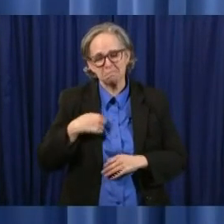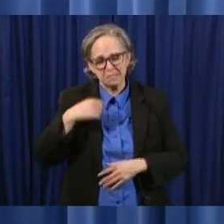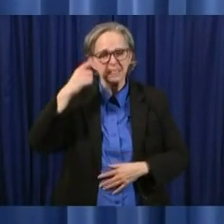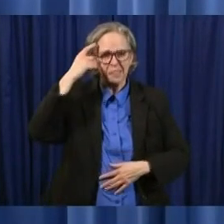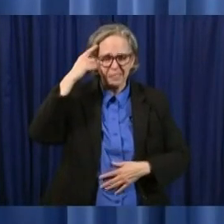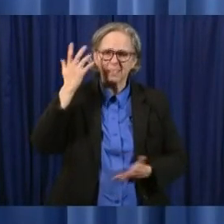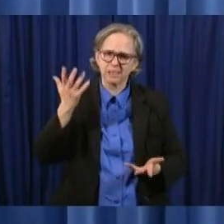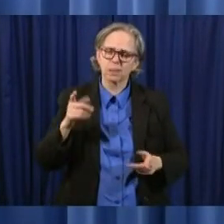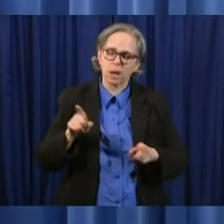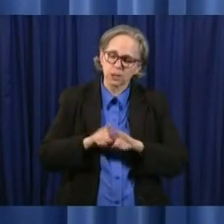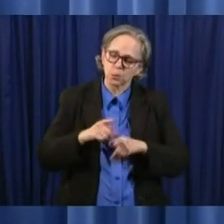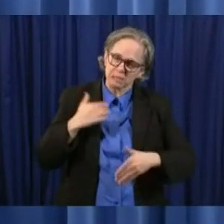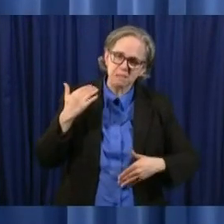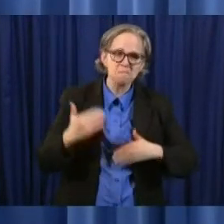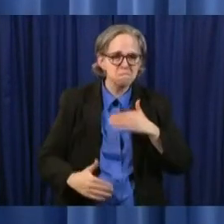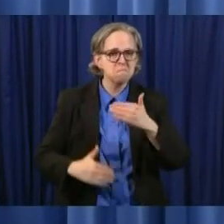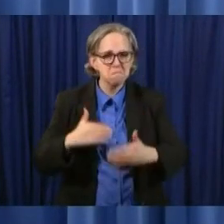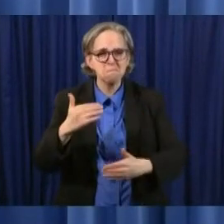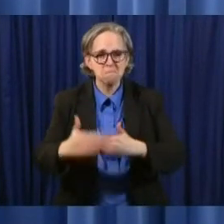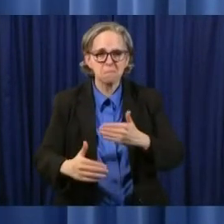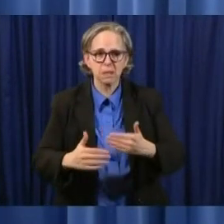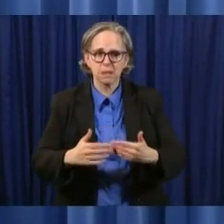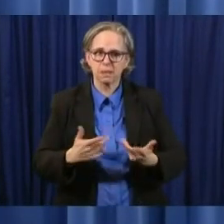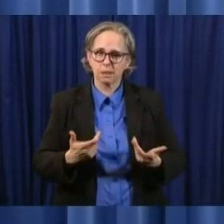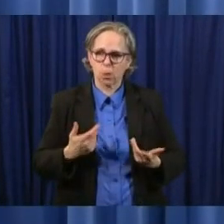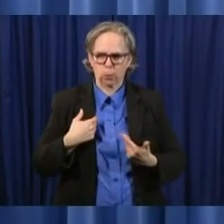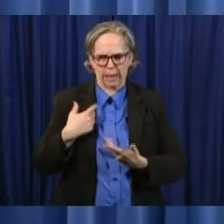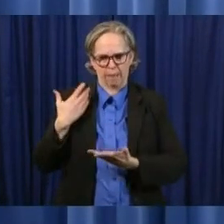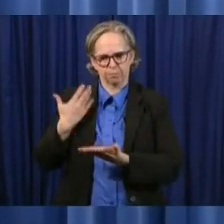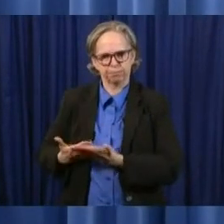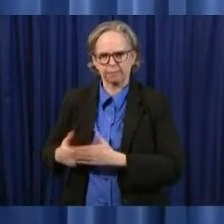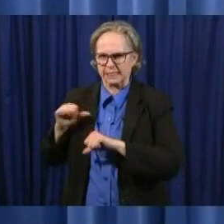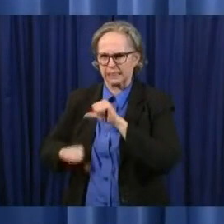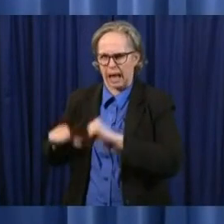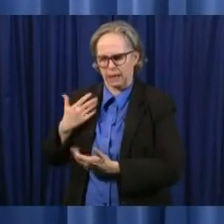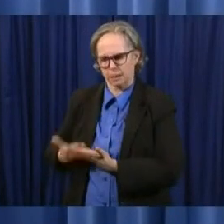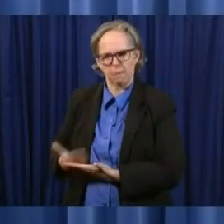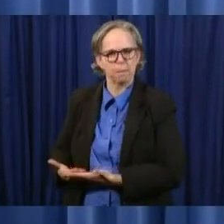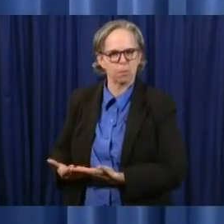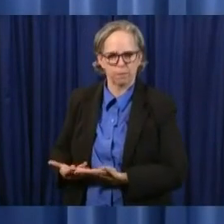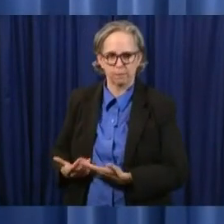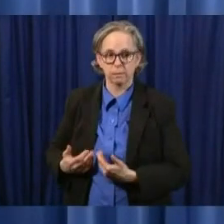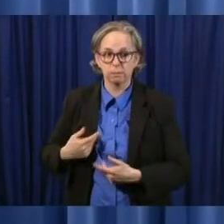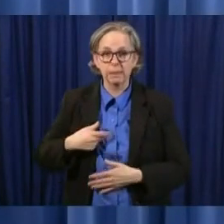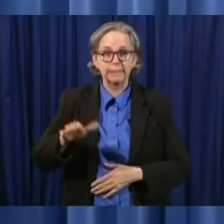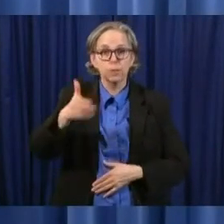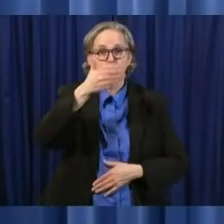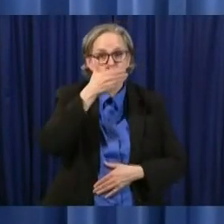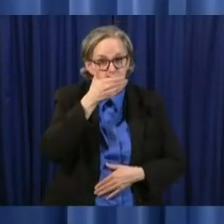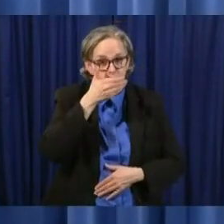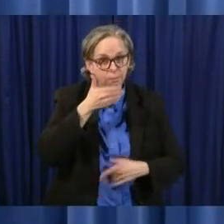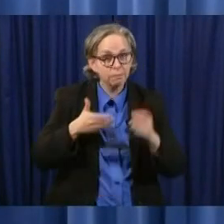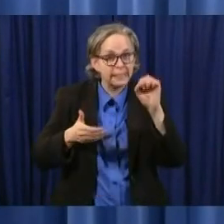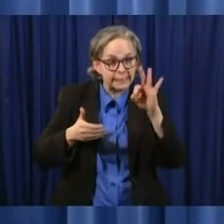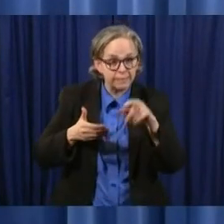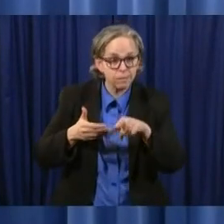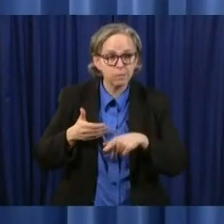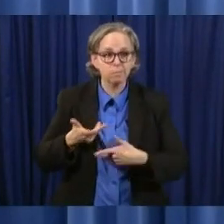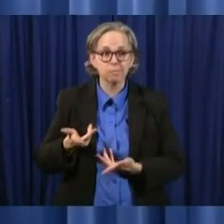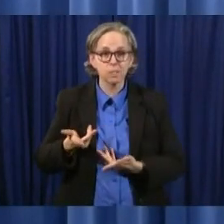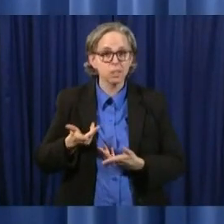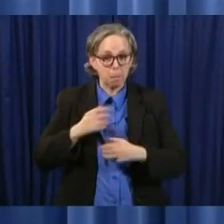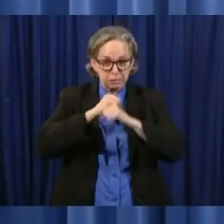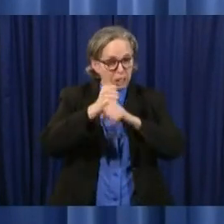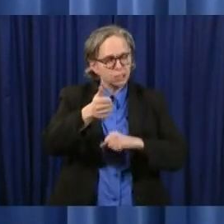and the evidence is is clear that when you put this on you're not so much protecting yourself as you're